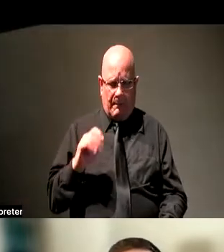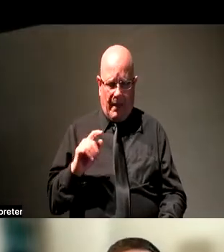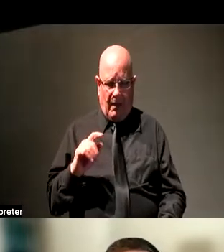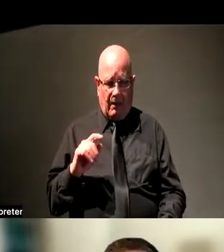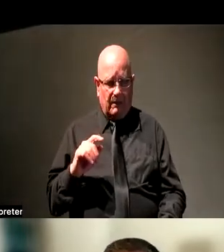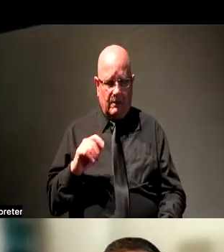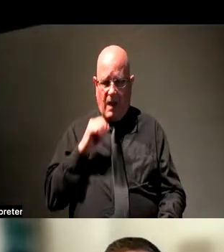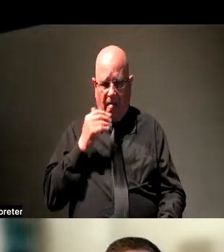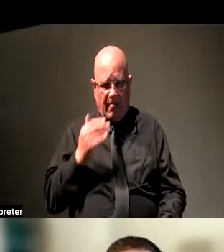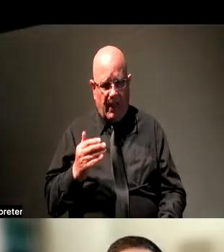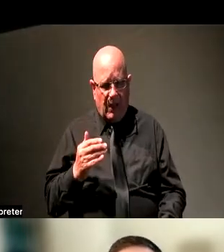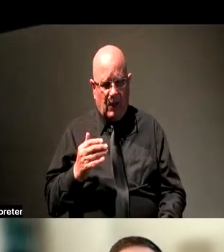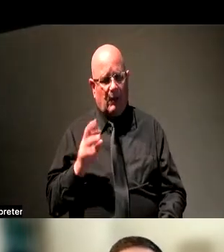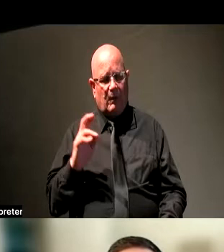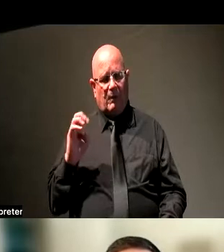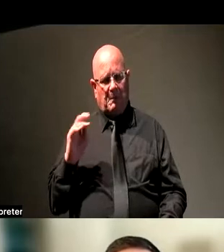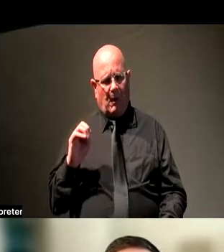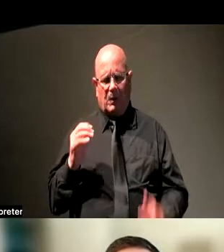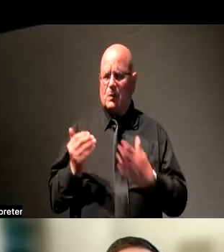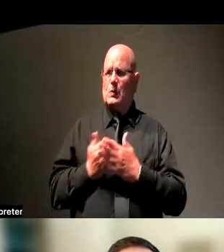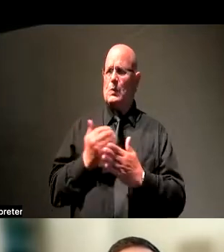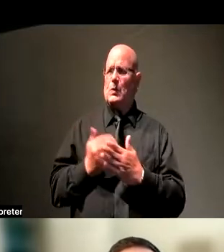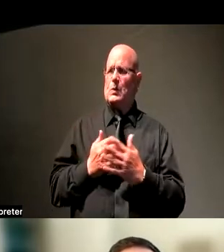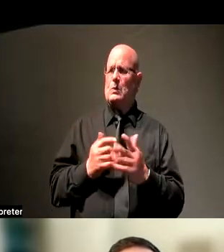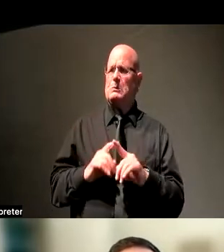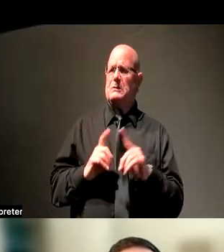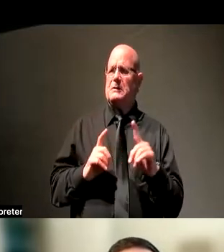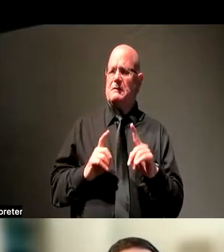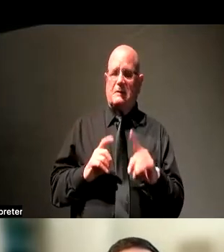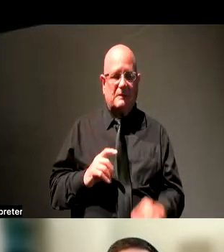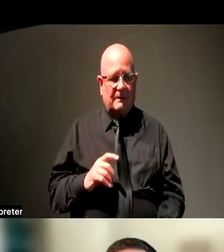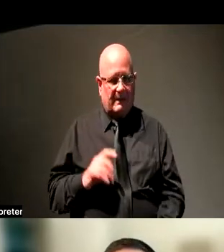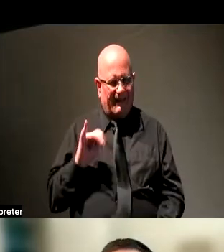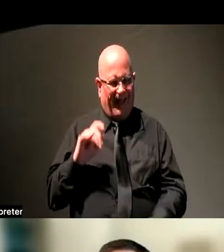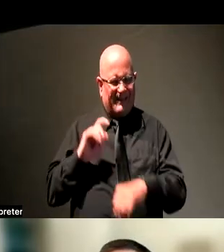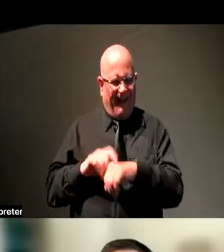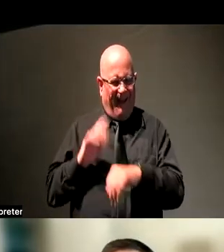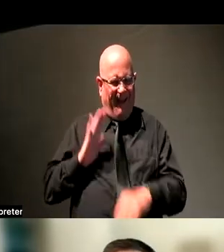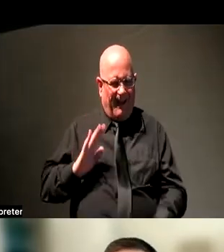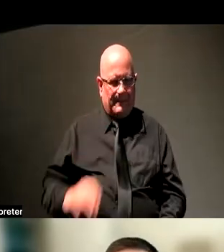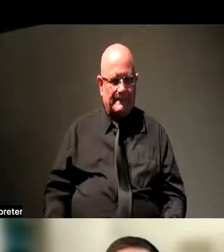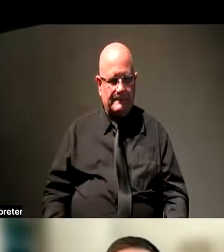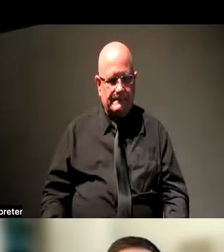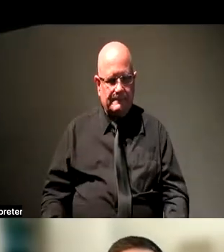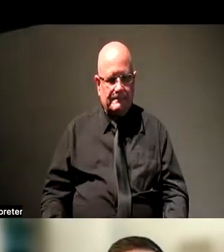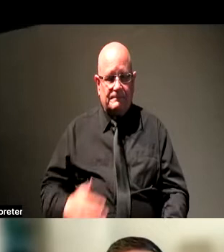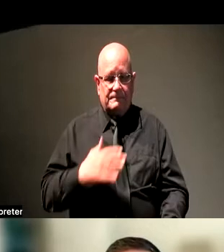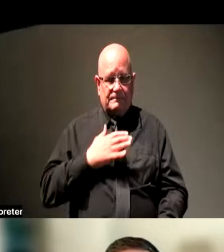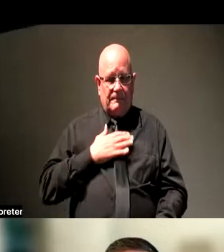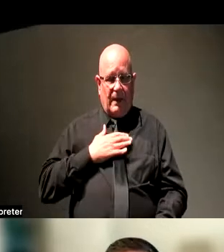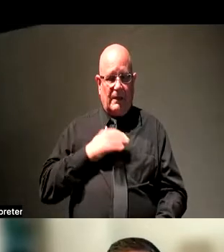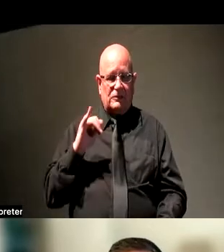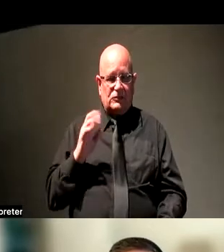that was completely new. That was a very novel thing. We, in my job at the time, had used Zoom quite a